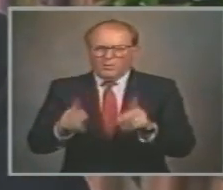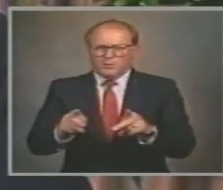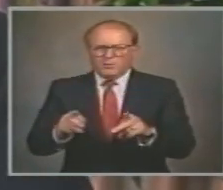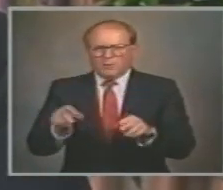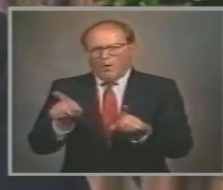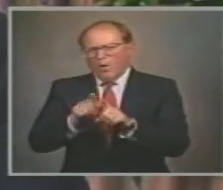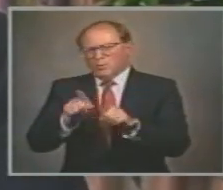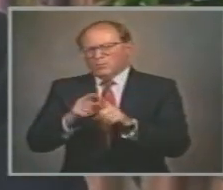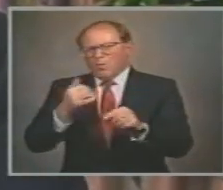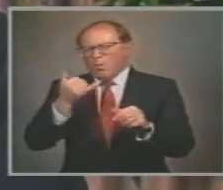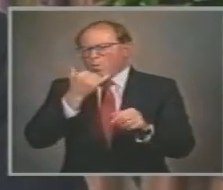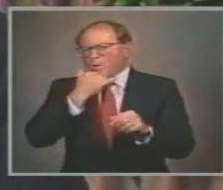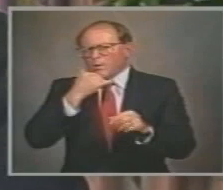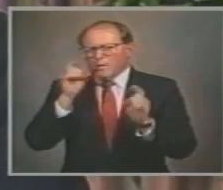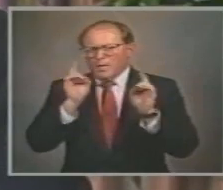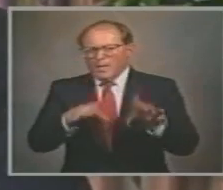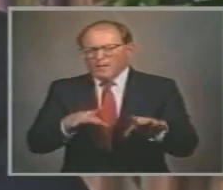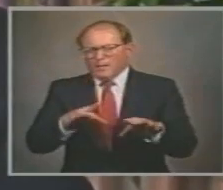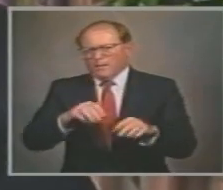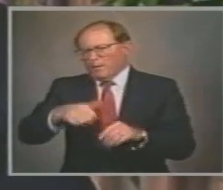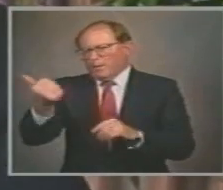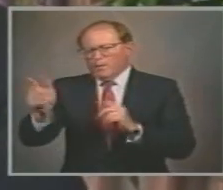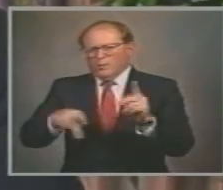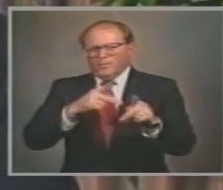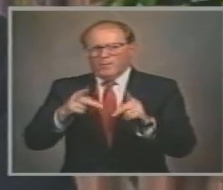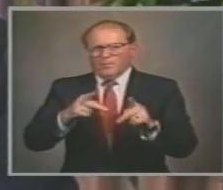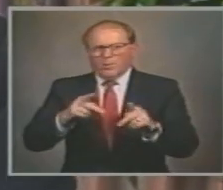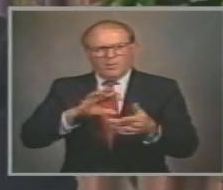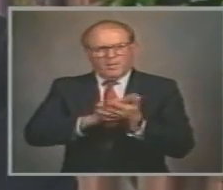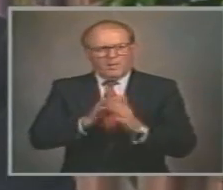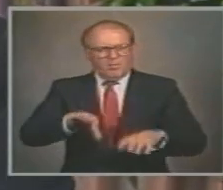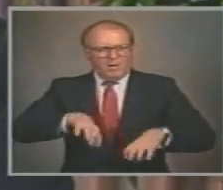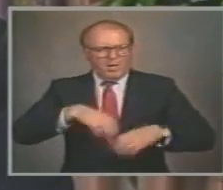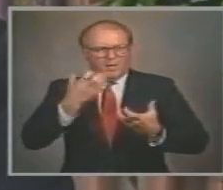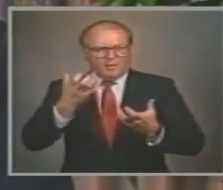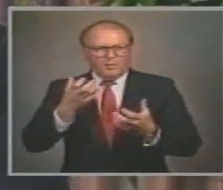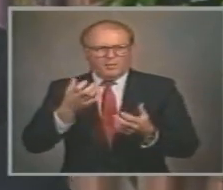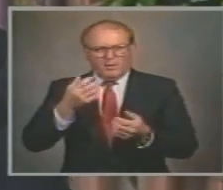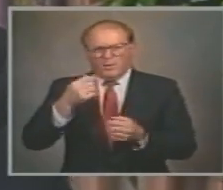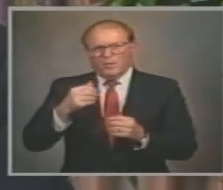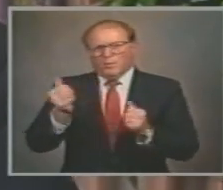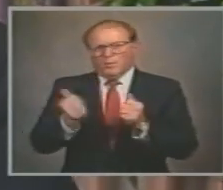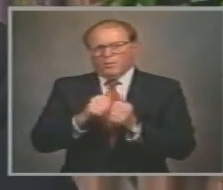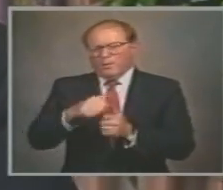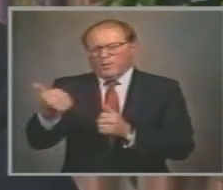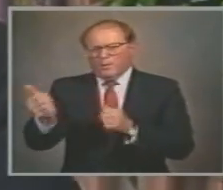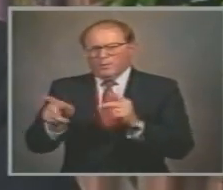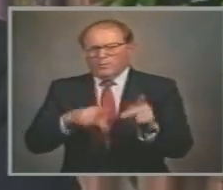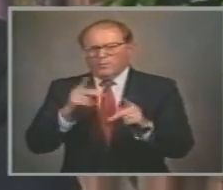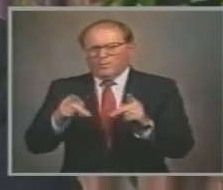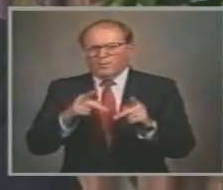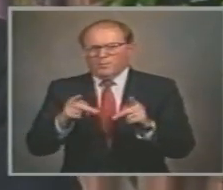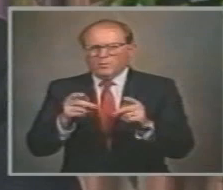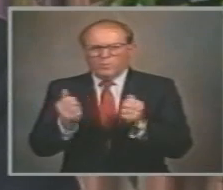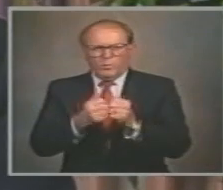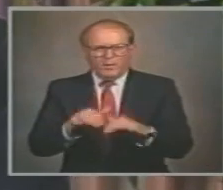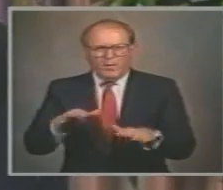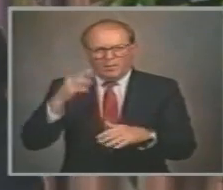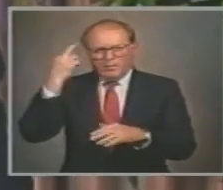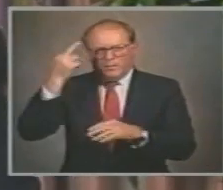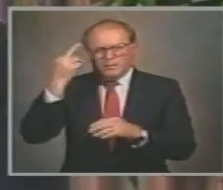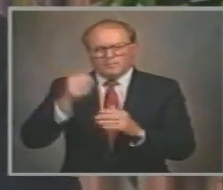Who bears God's image Or to be angry with him Without a cause Matthew chapter 5 Verses 21-22